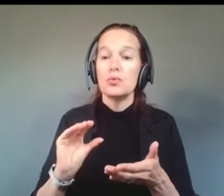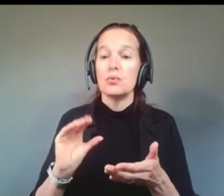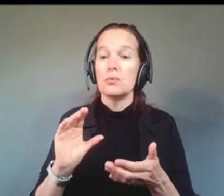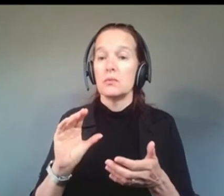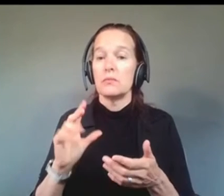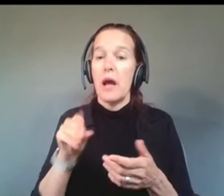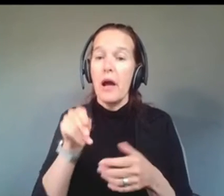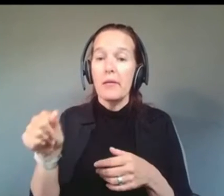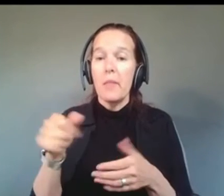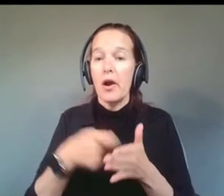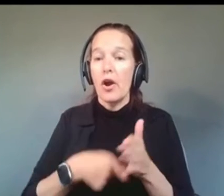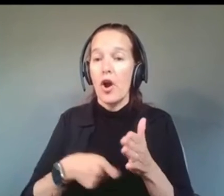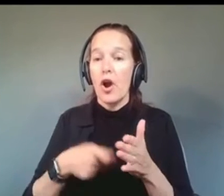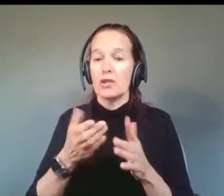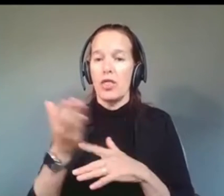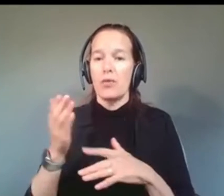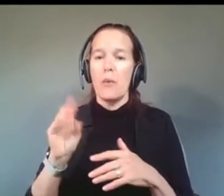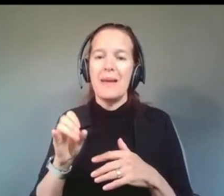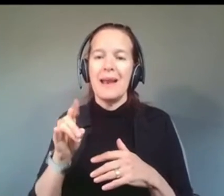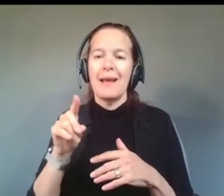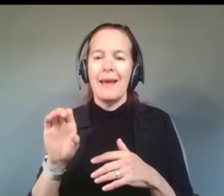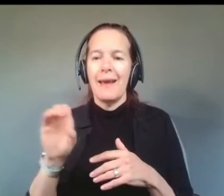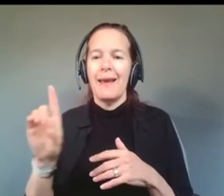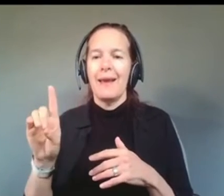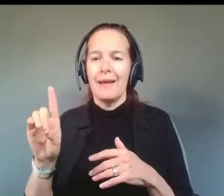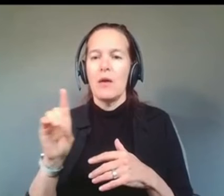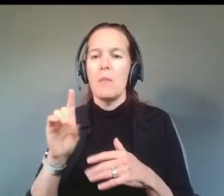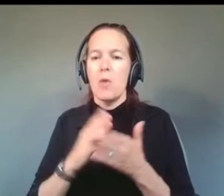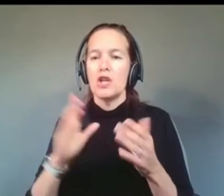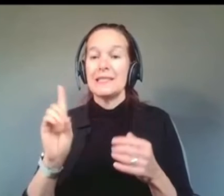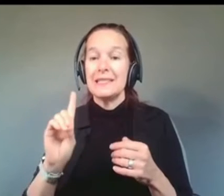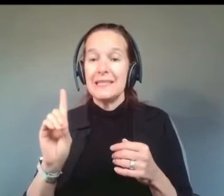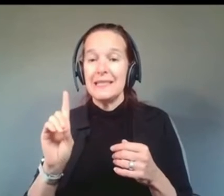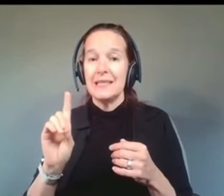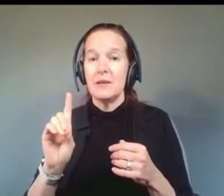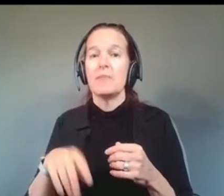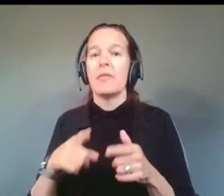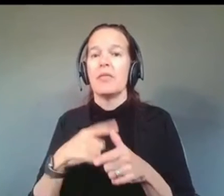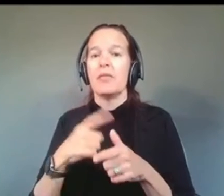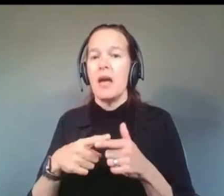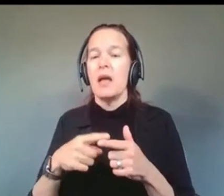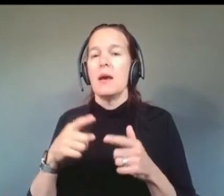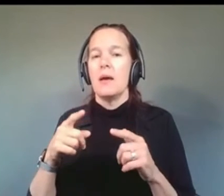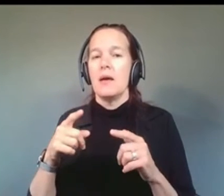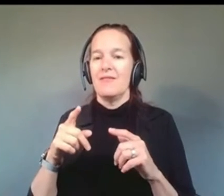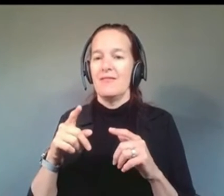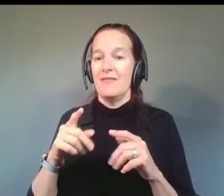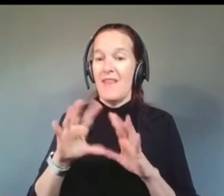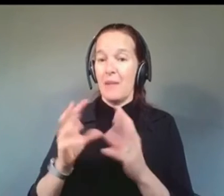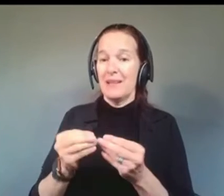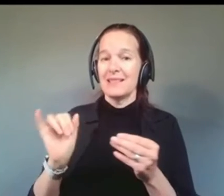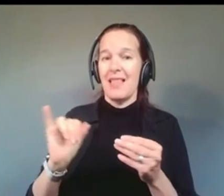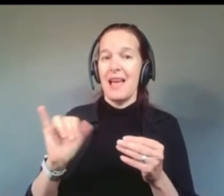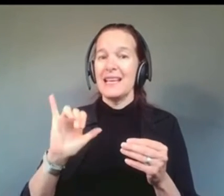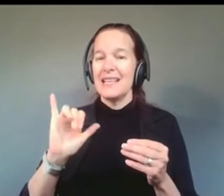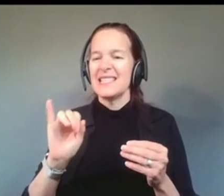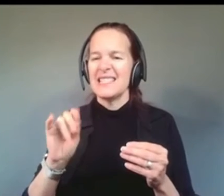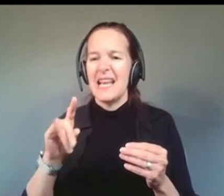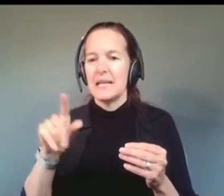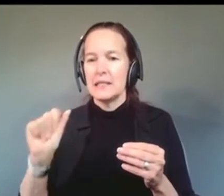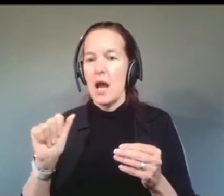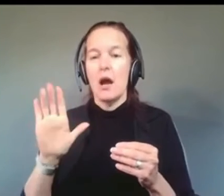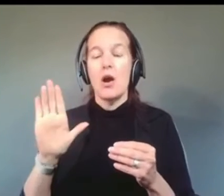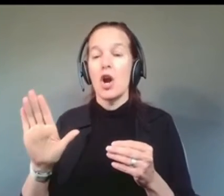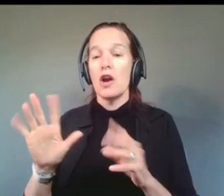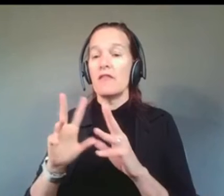Part D through Senator Warnock's Capping Drug Costs for Seniors Act, families like Ustancia's will not have to face the possibility